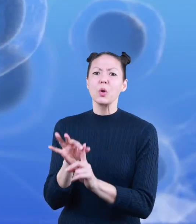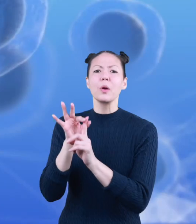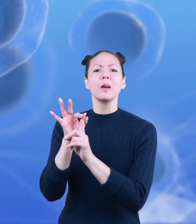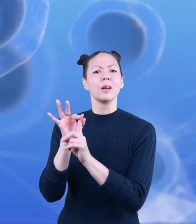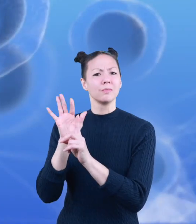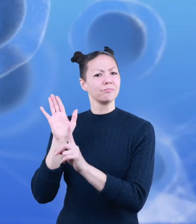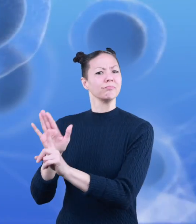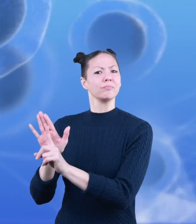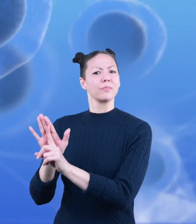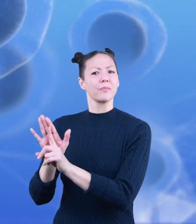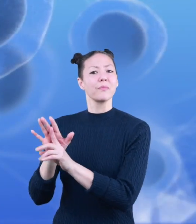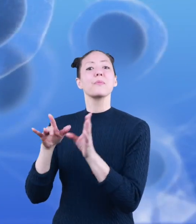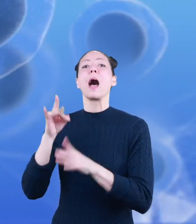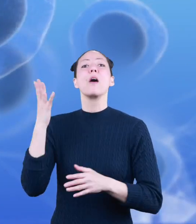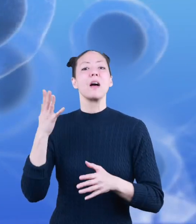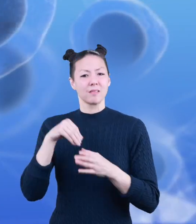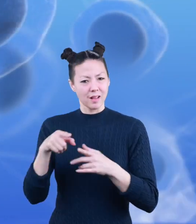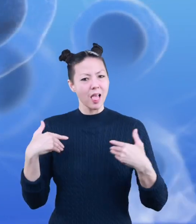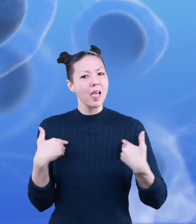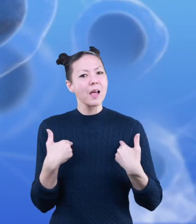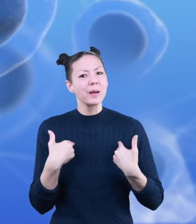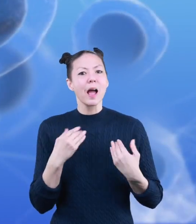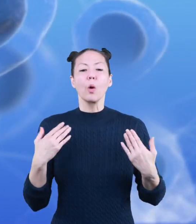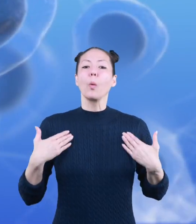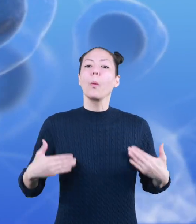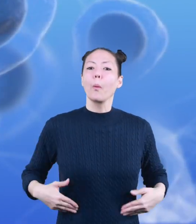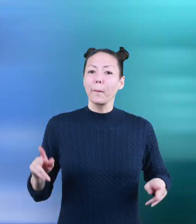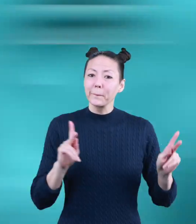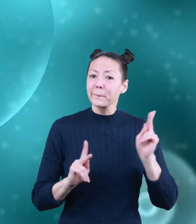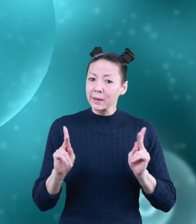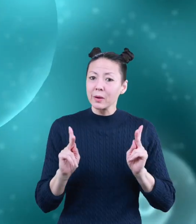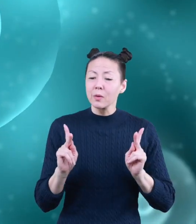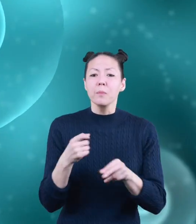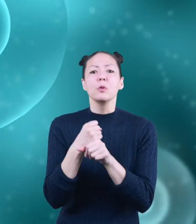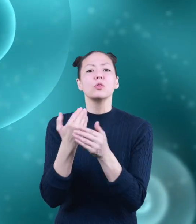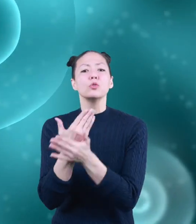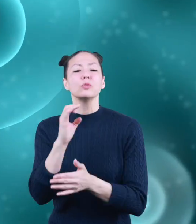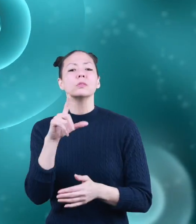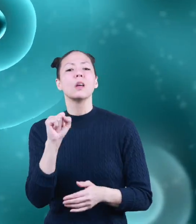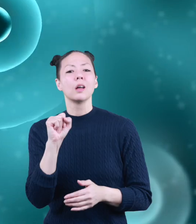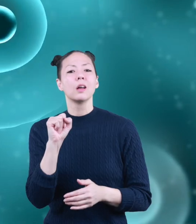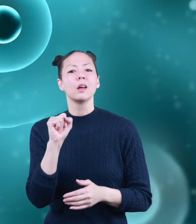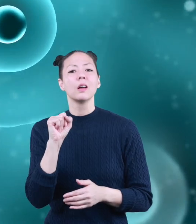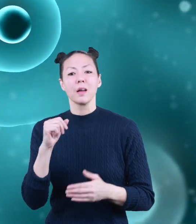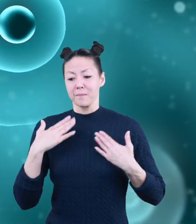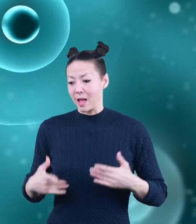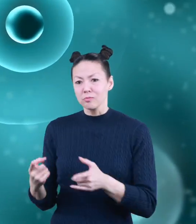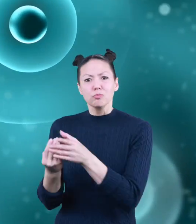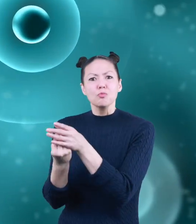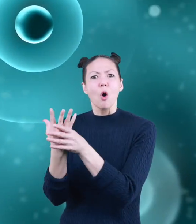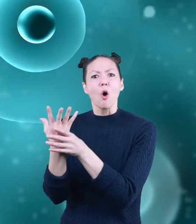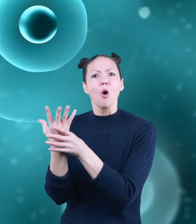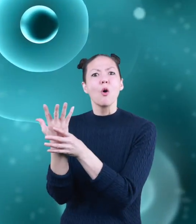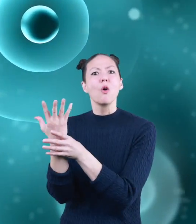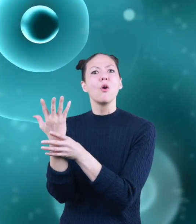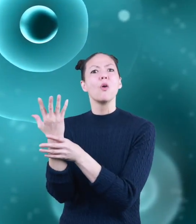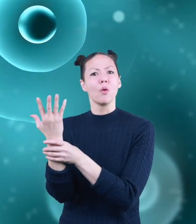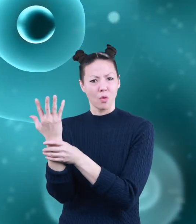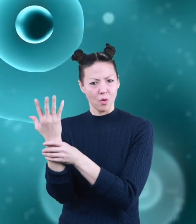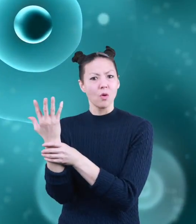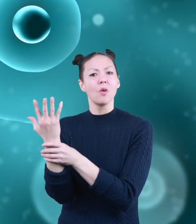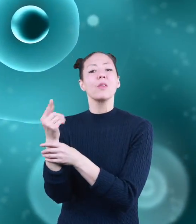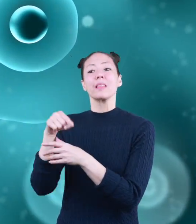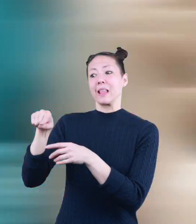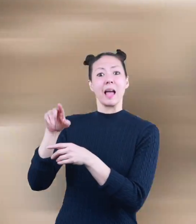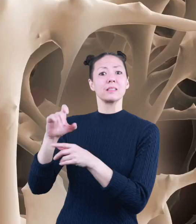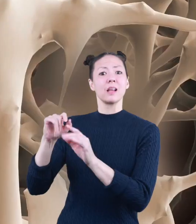special cells found in animal and humans. They produce new cells for our bodies as they grow. Some